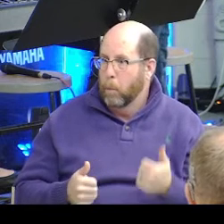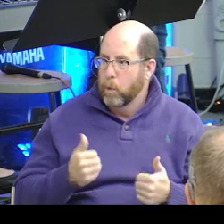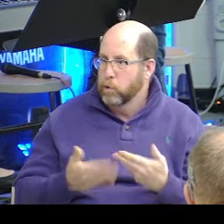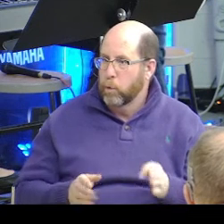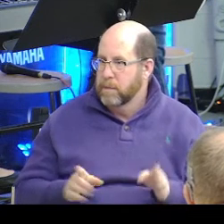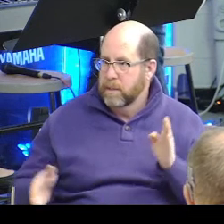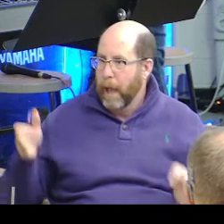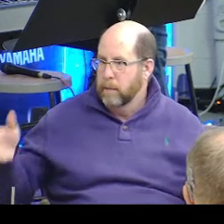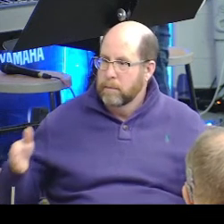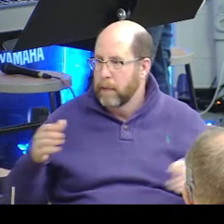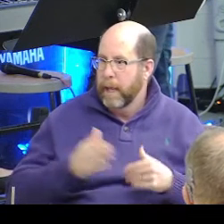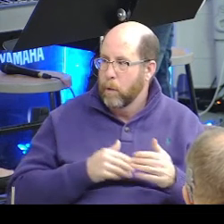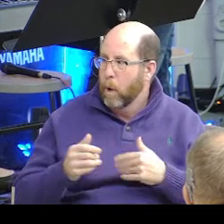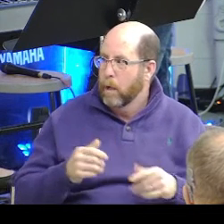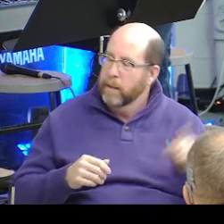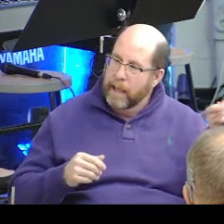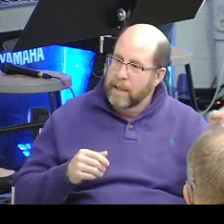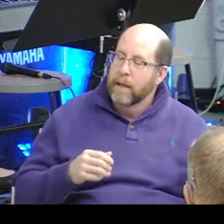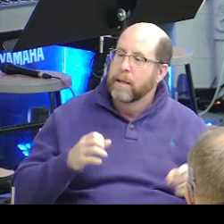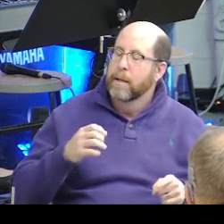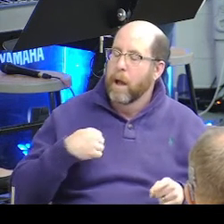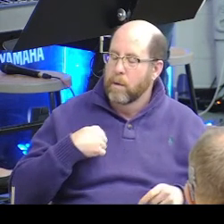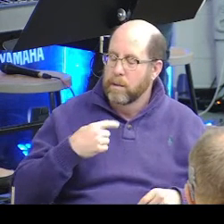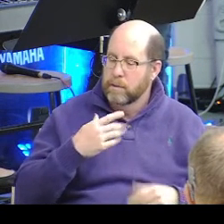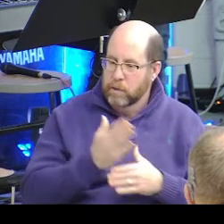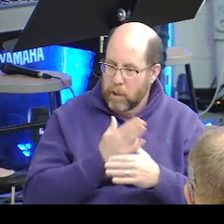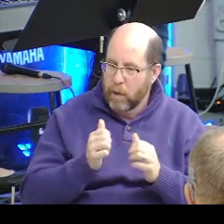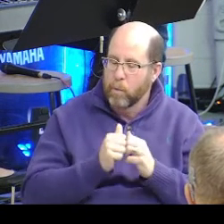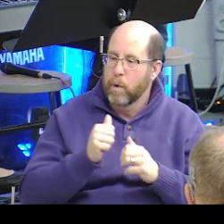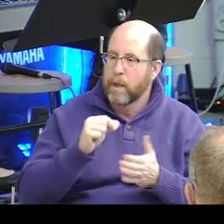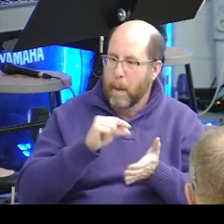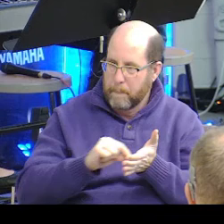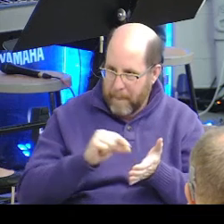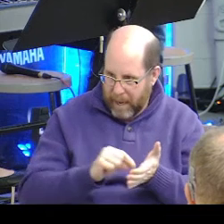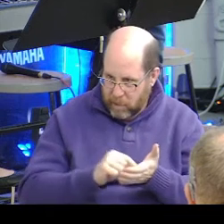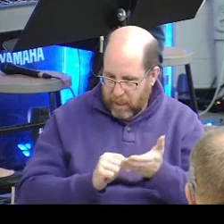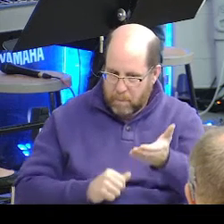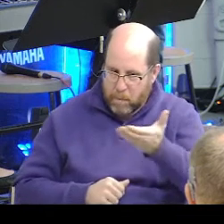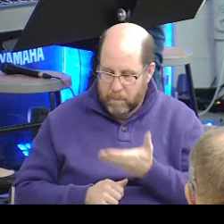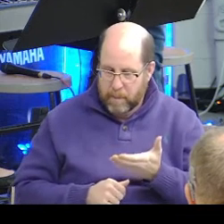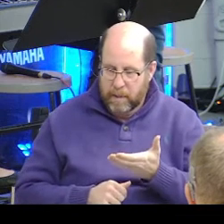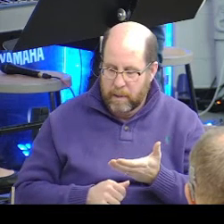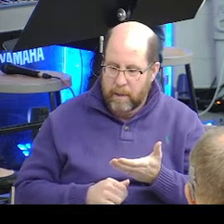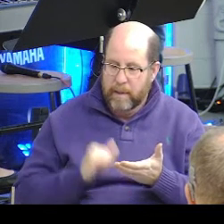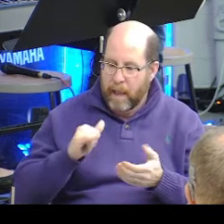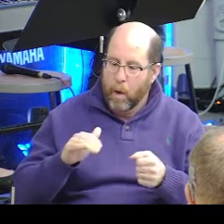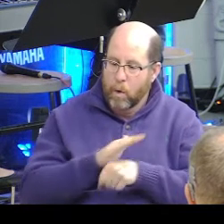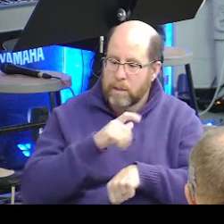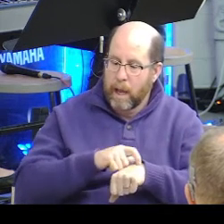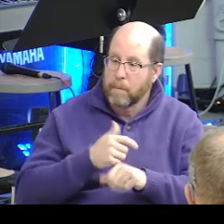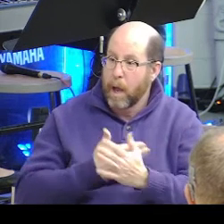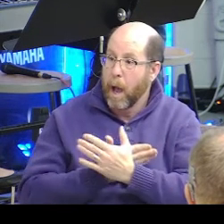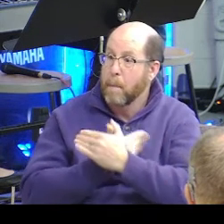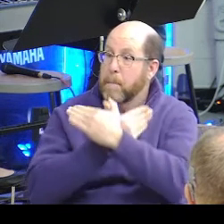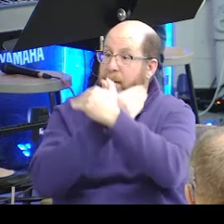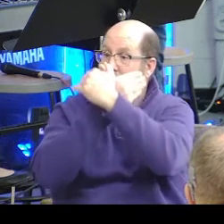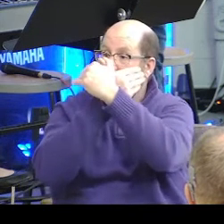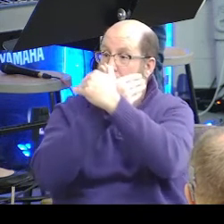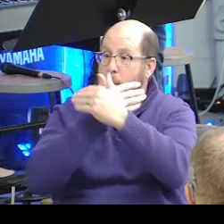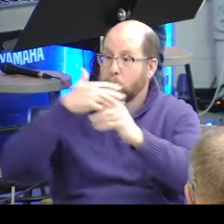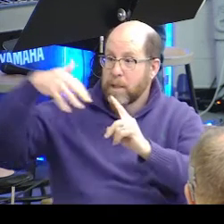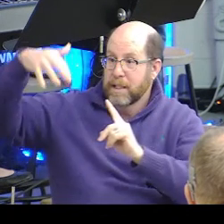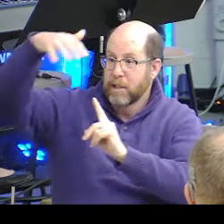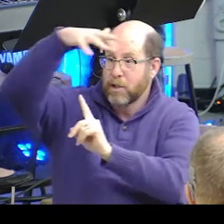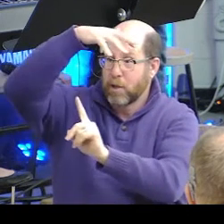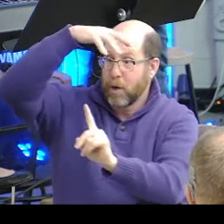I was discussing with the Johnson about a passage that was just brought up. That entire time, a butterfly was circling right above us.